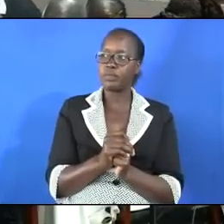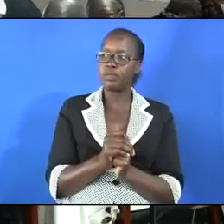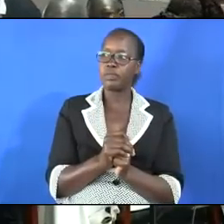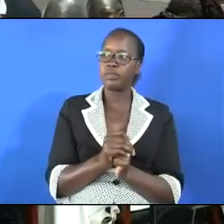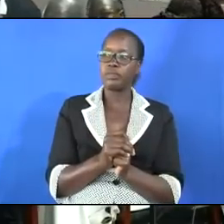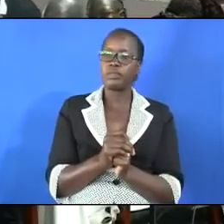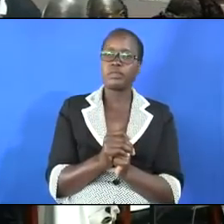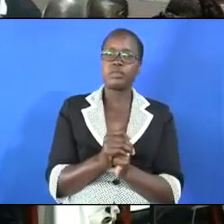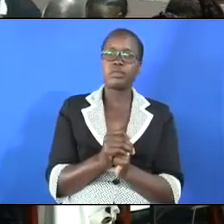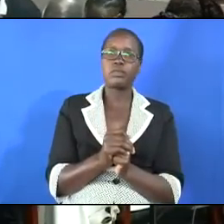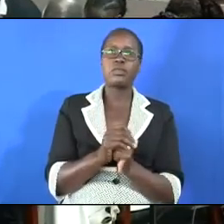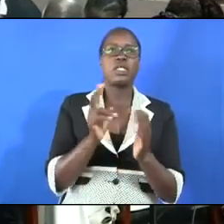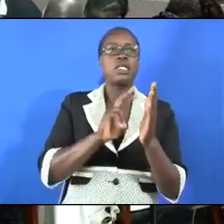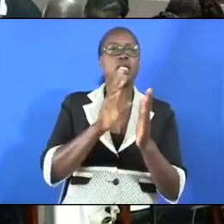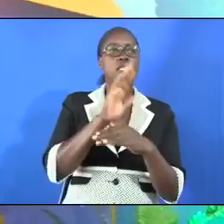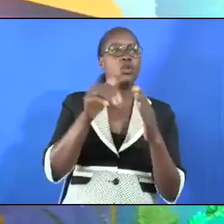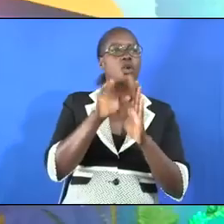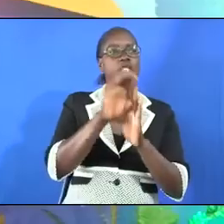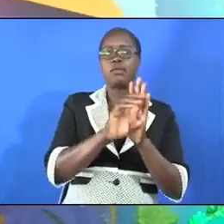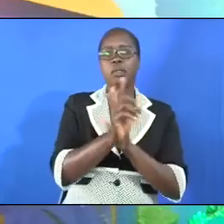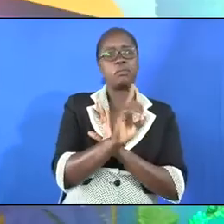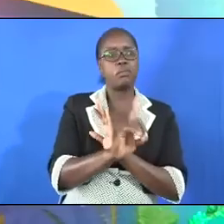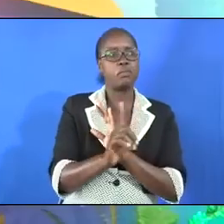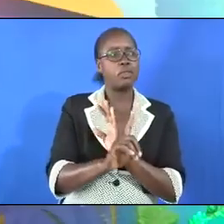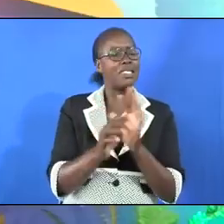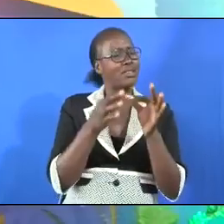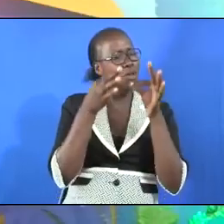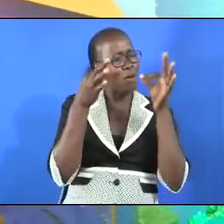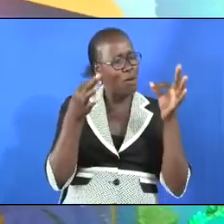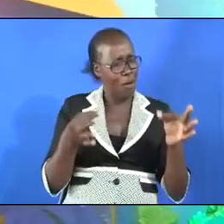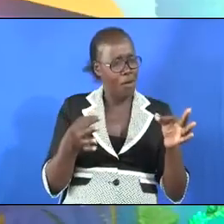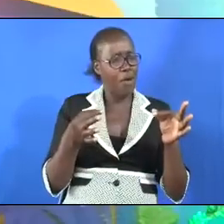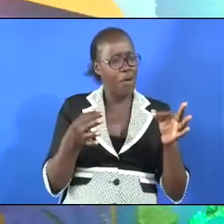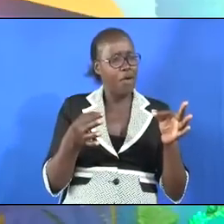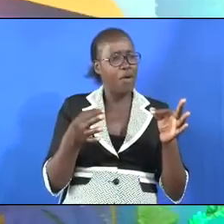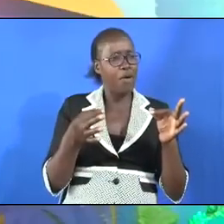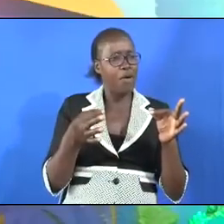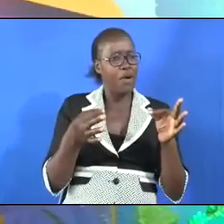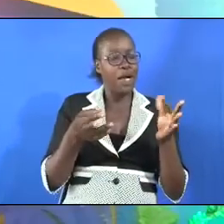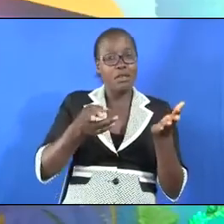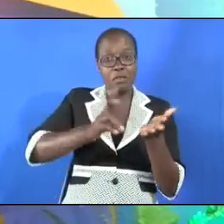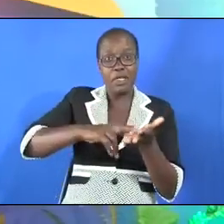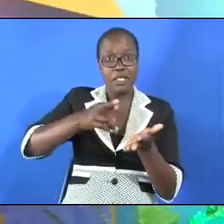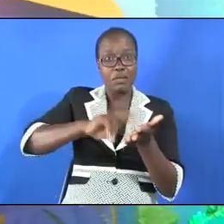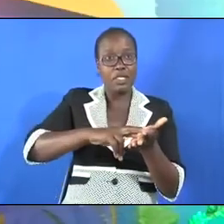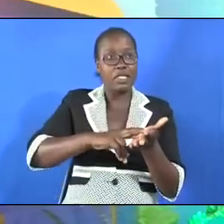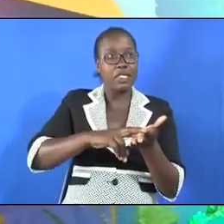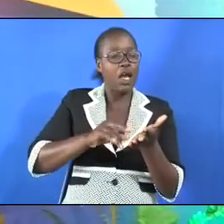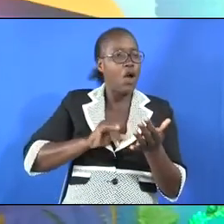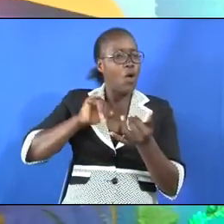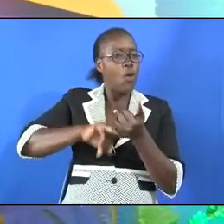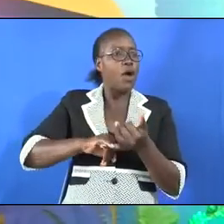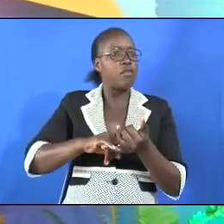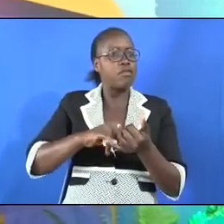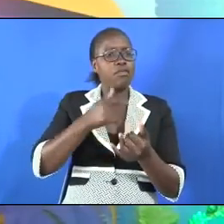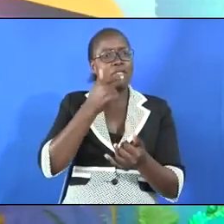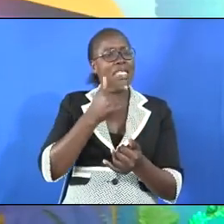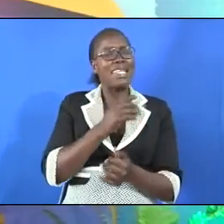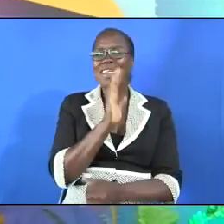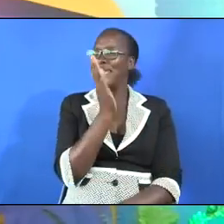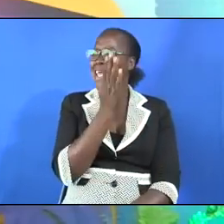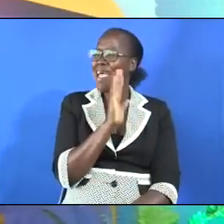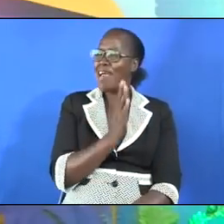But I will not read the whole chapter, for it is a long one, and repeatedly, my wife has told me,